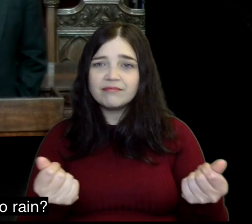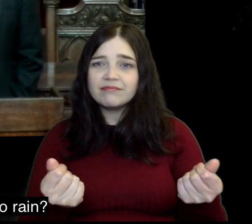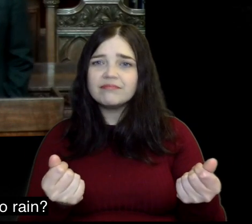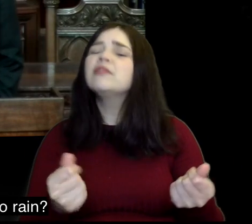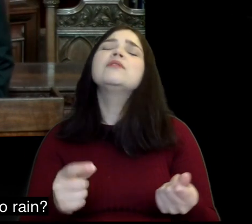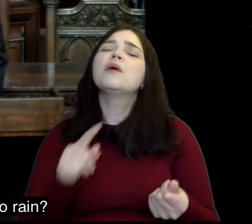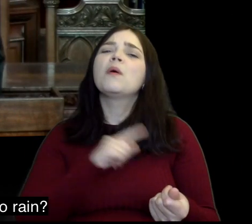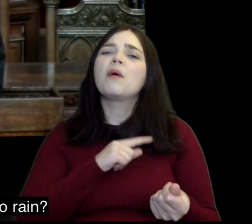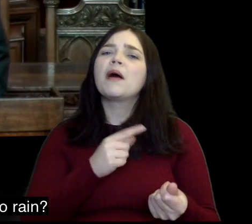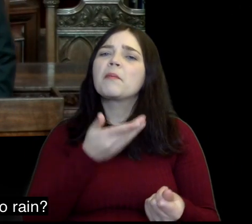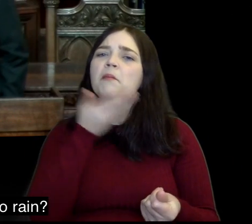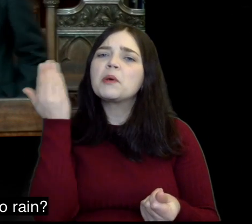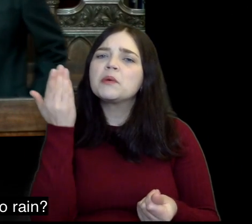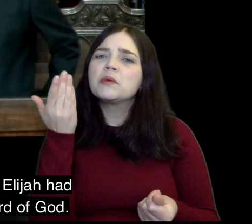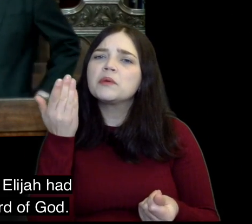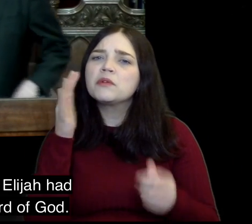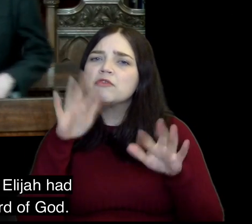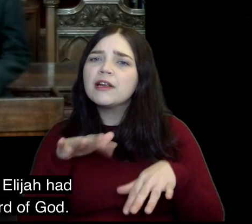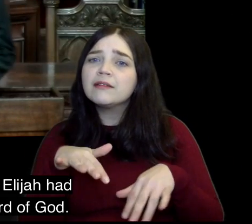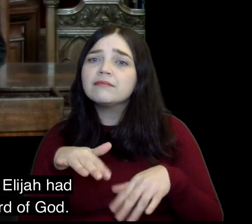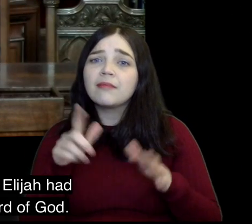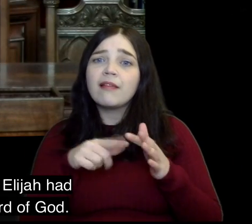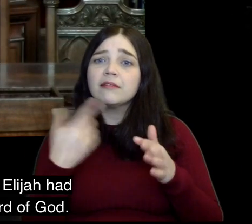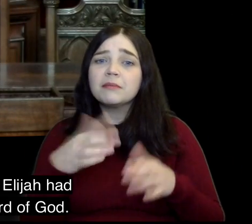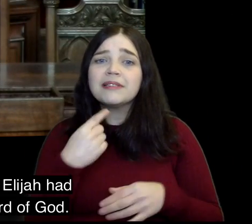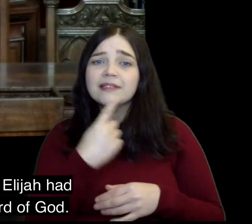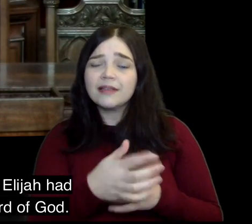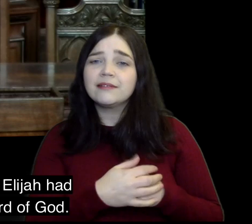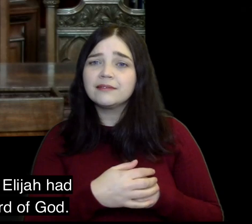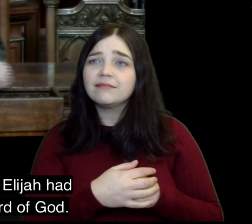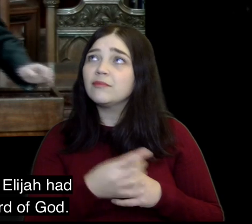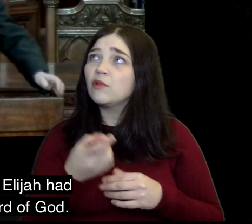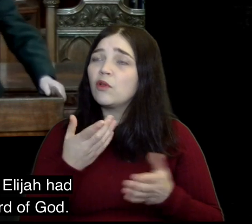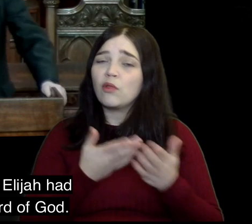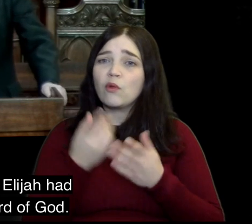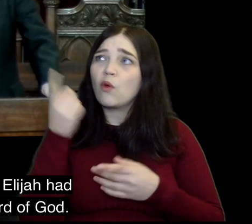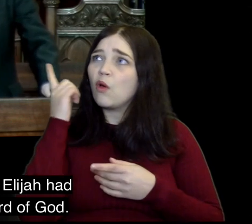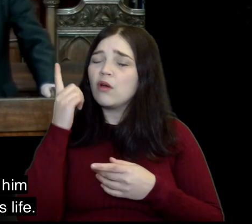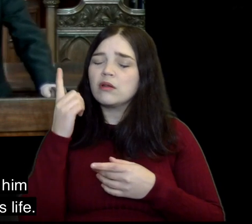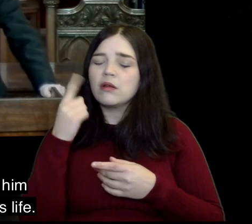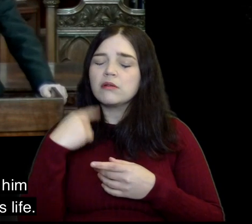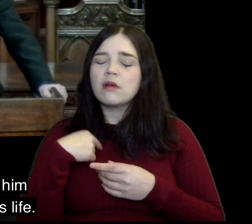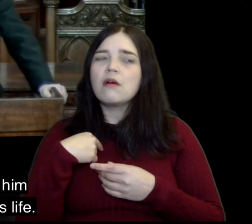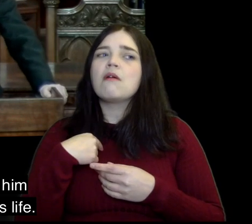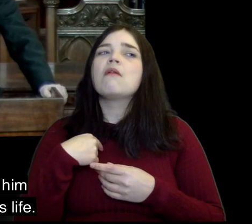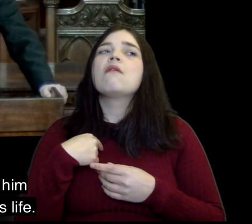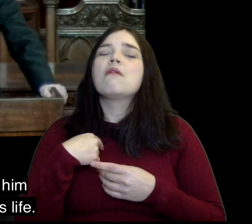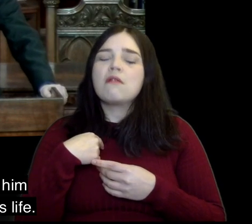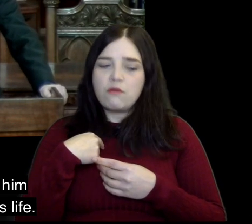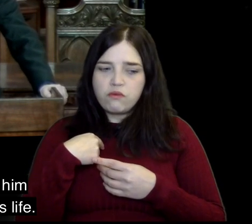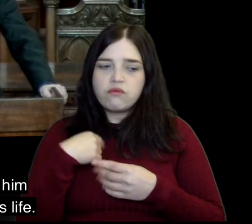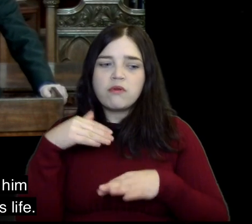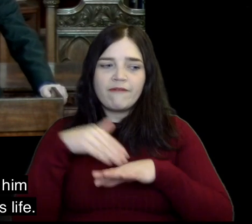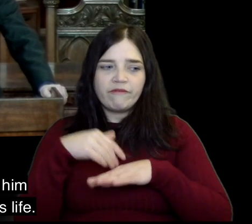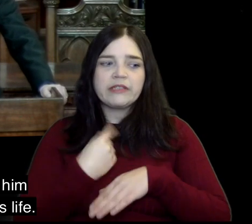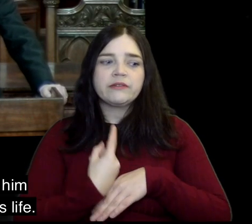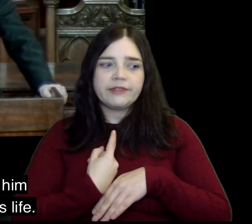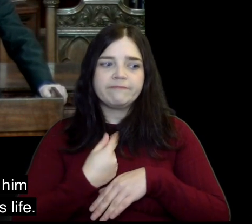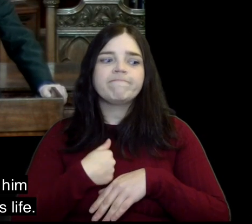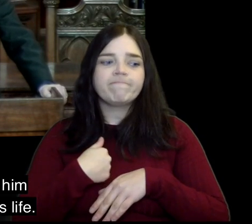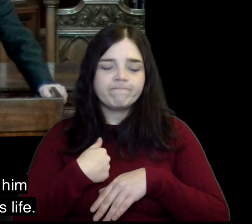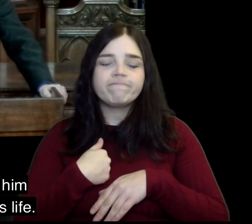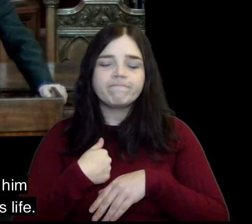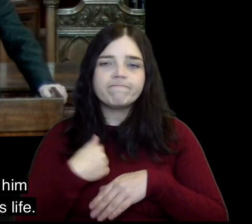up because there was no rain why was there no rain because that's what Elijah had said through the word of God it began to hit him